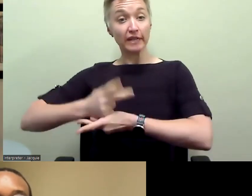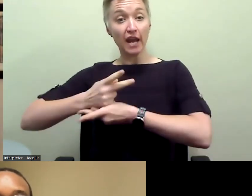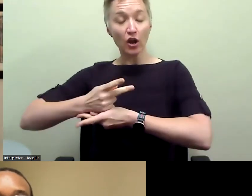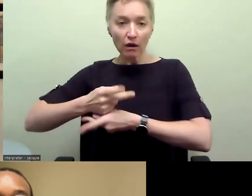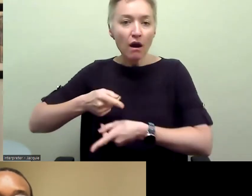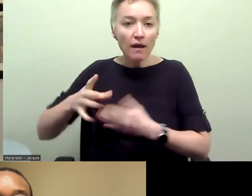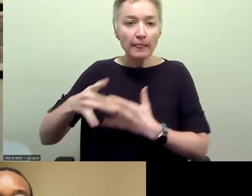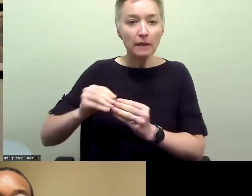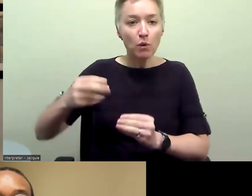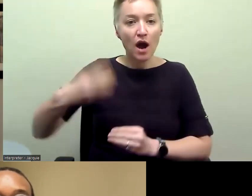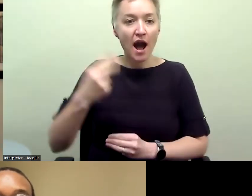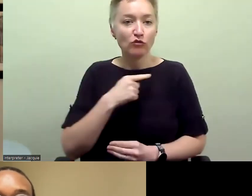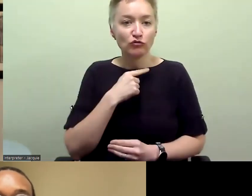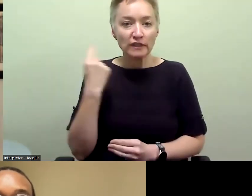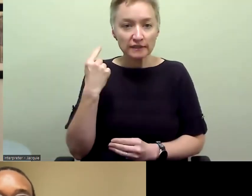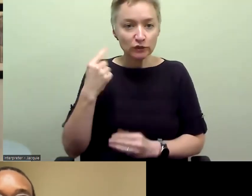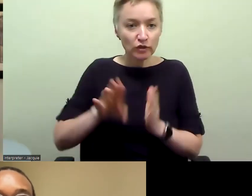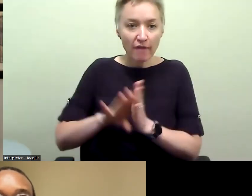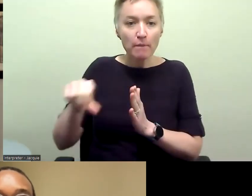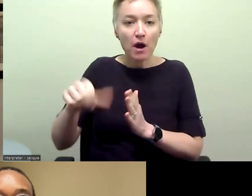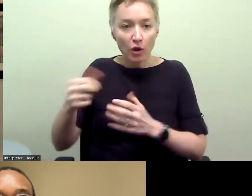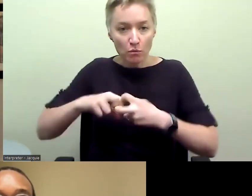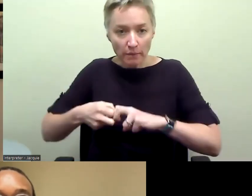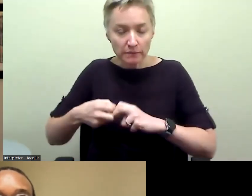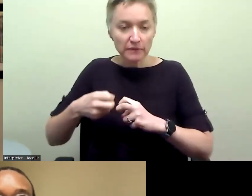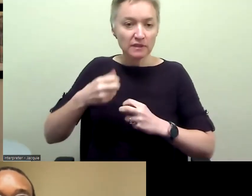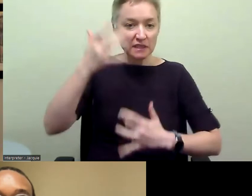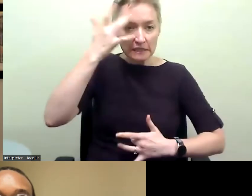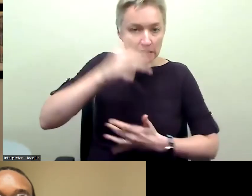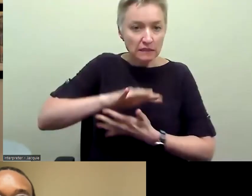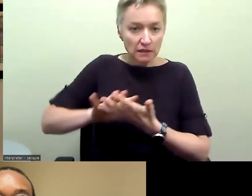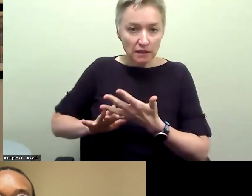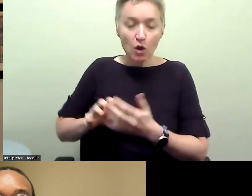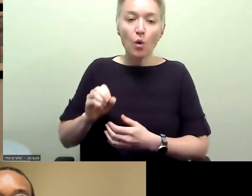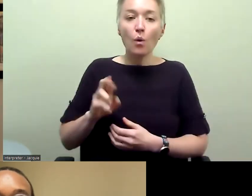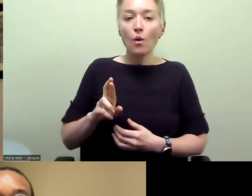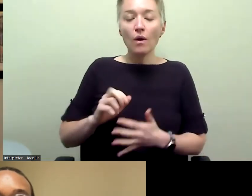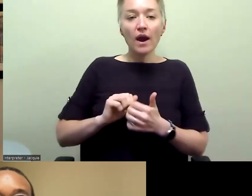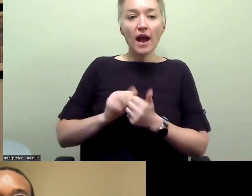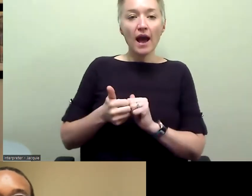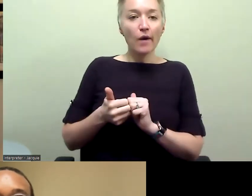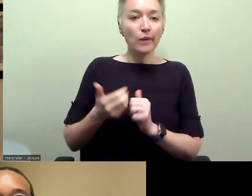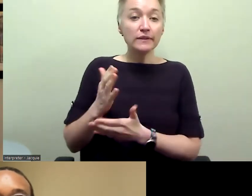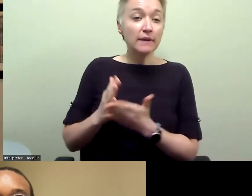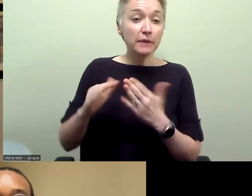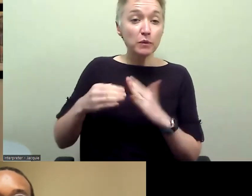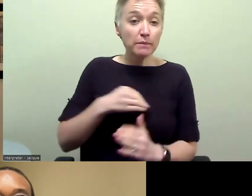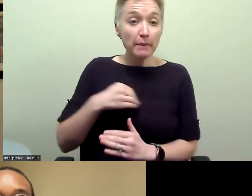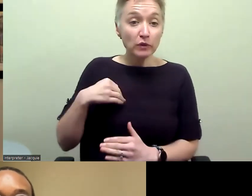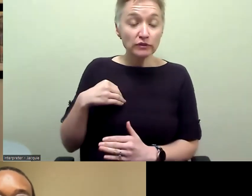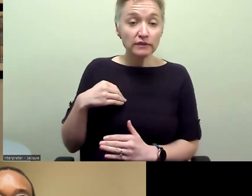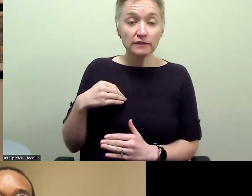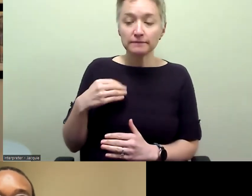know, developing, uh, comorbid conditions. Or how certain members of the community, uh, had a higher